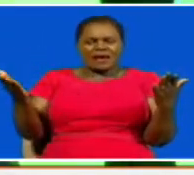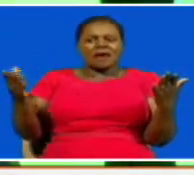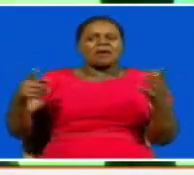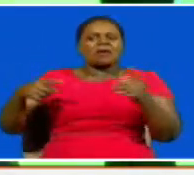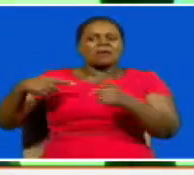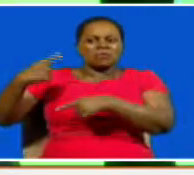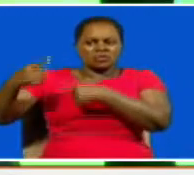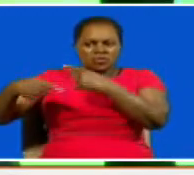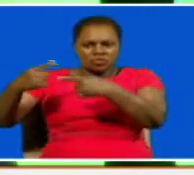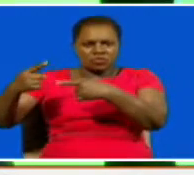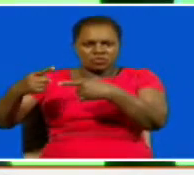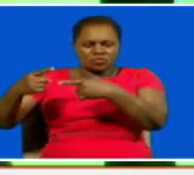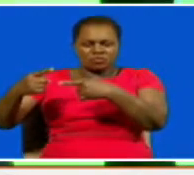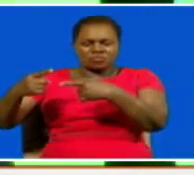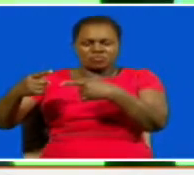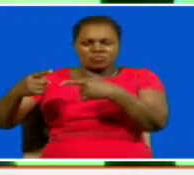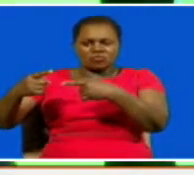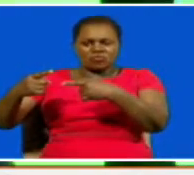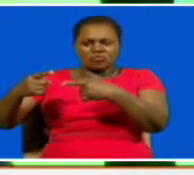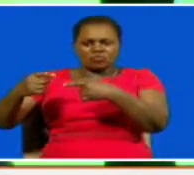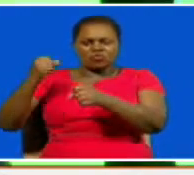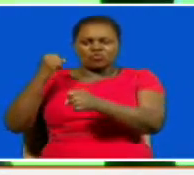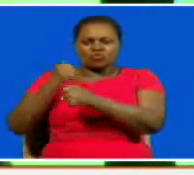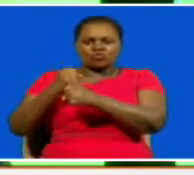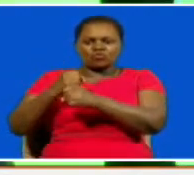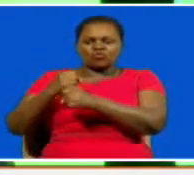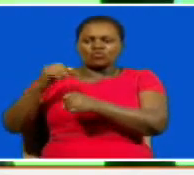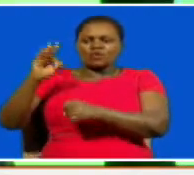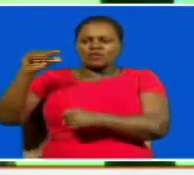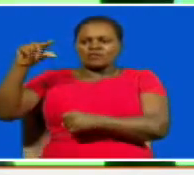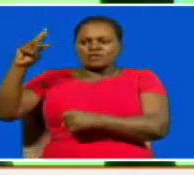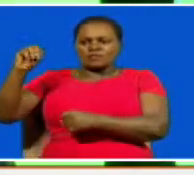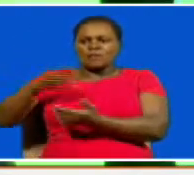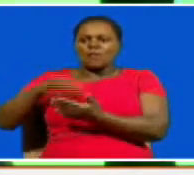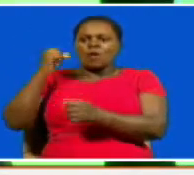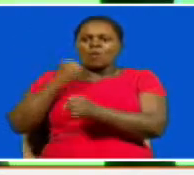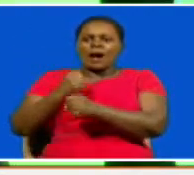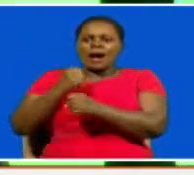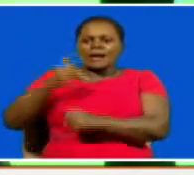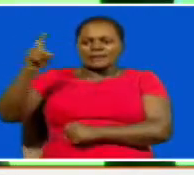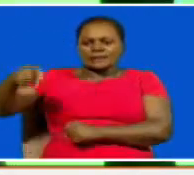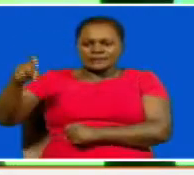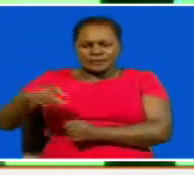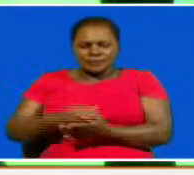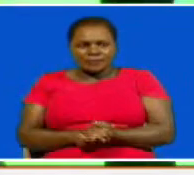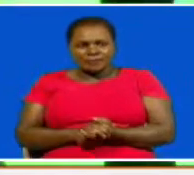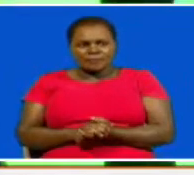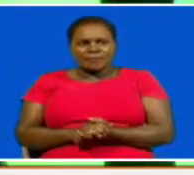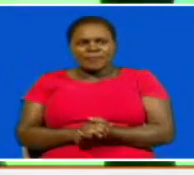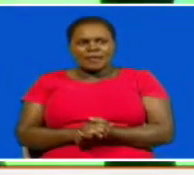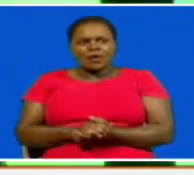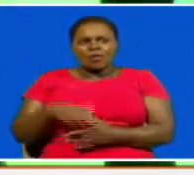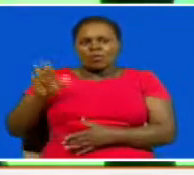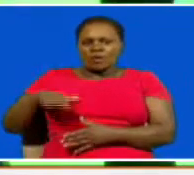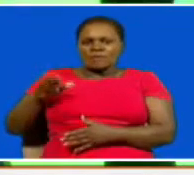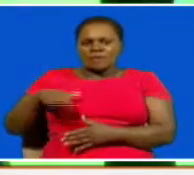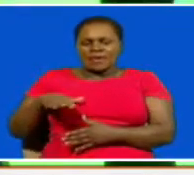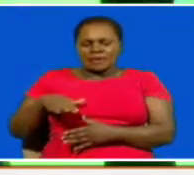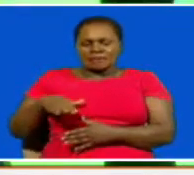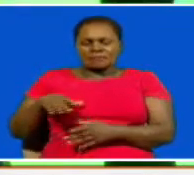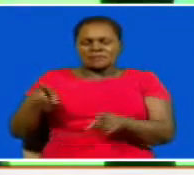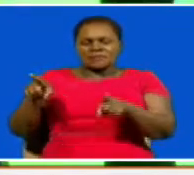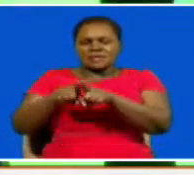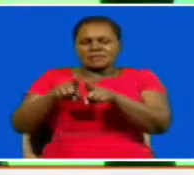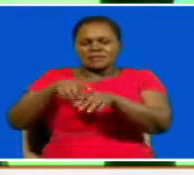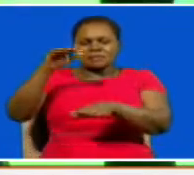falling behind and where a lot of extra work is indeed needed where women are still victims